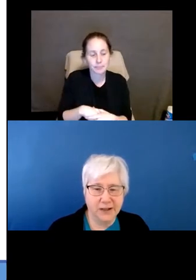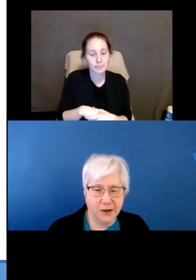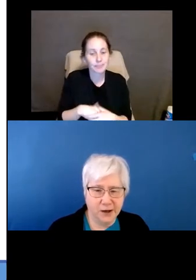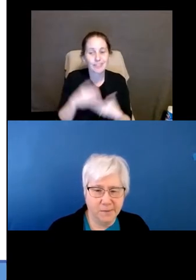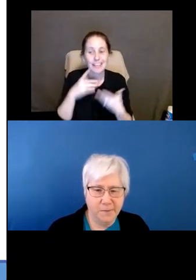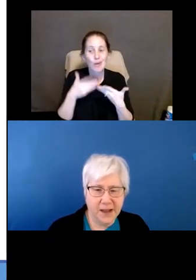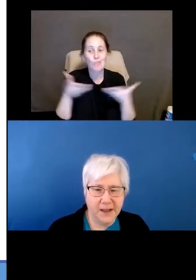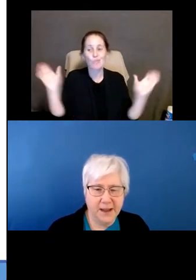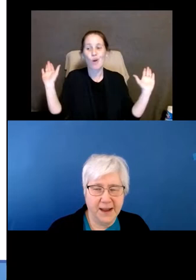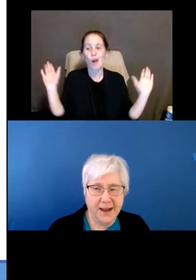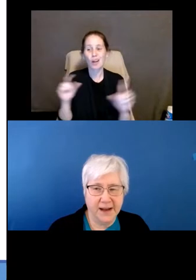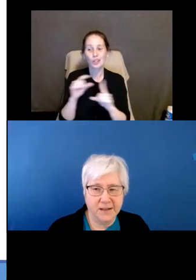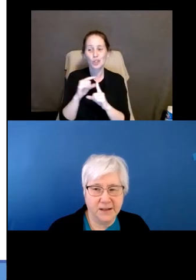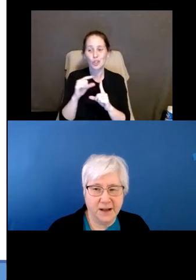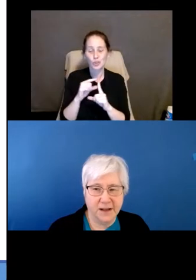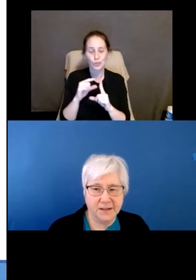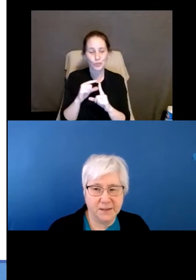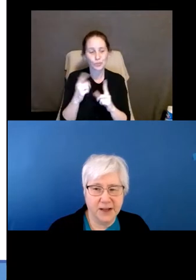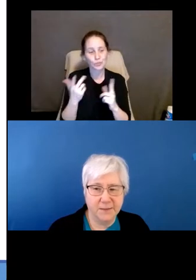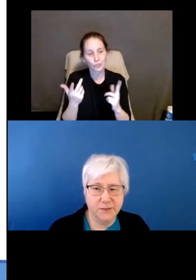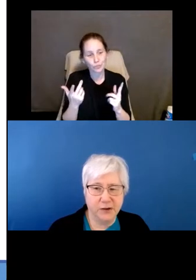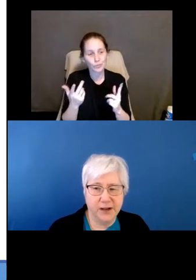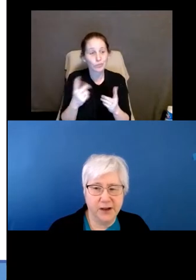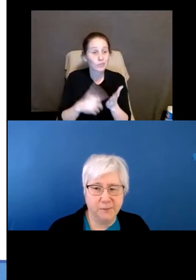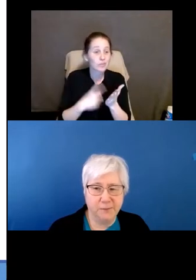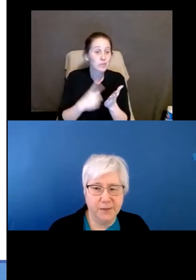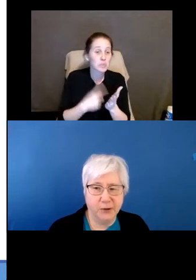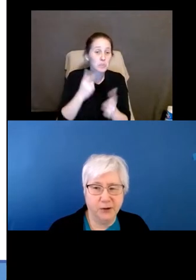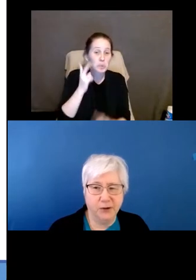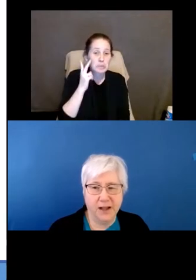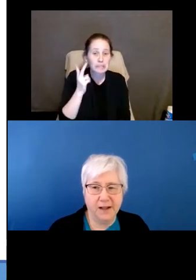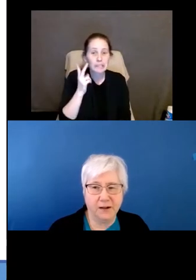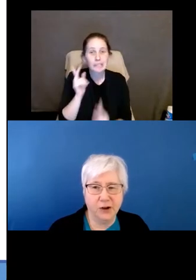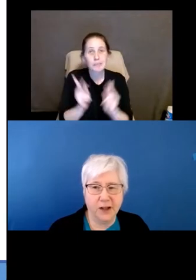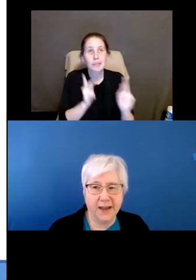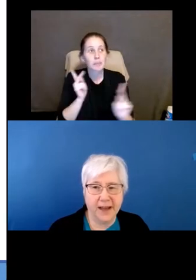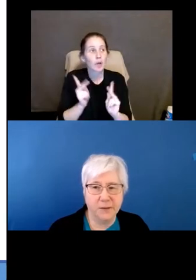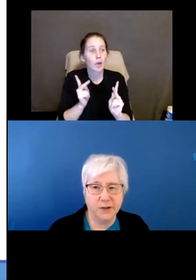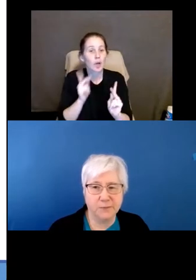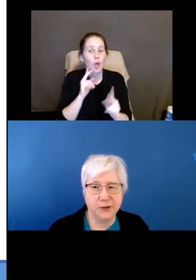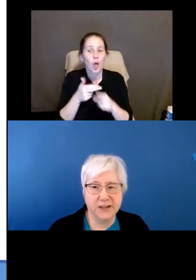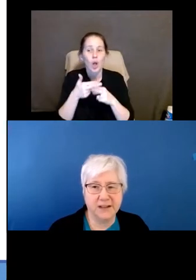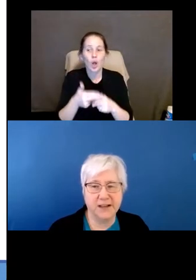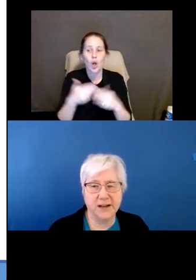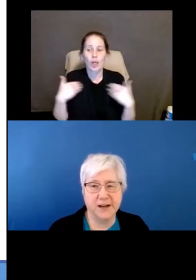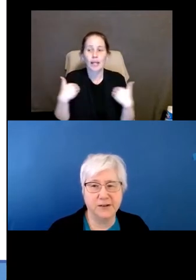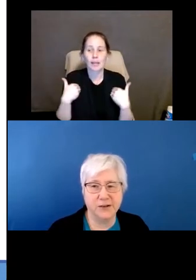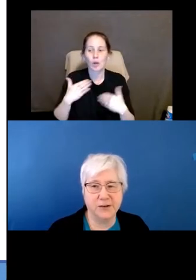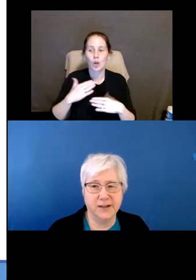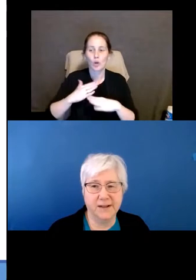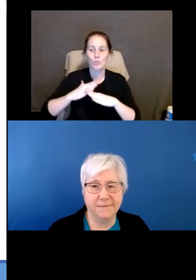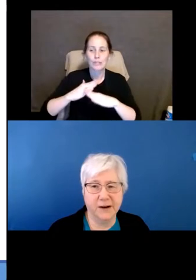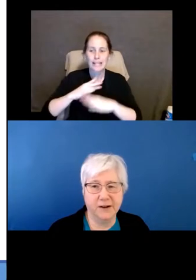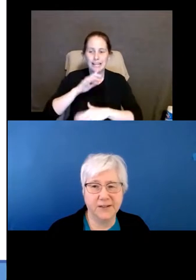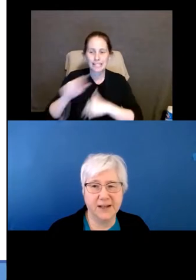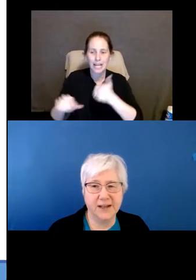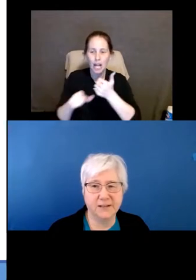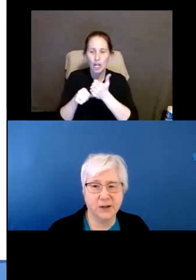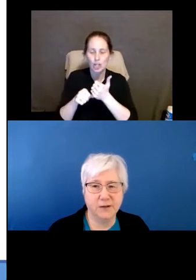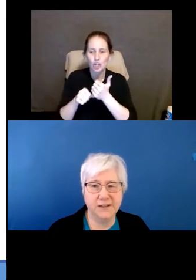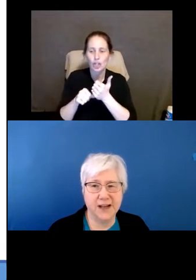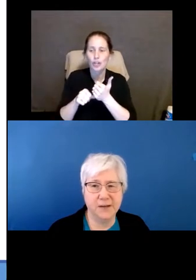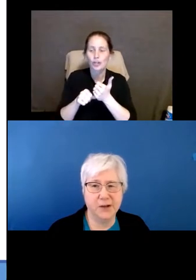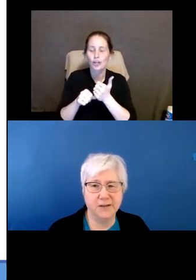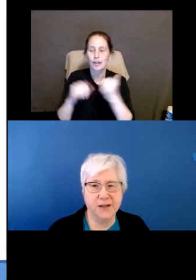broad term. And sometimes you'll hear people call animals protected under the Fair Housing